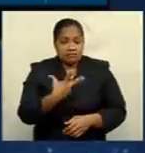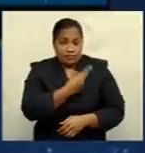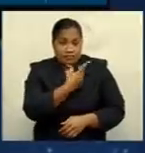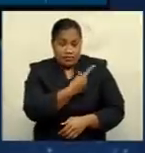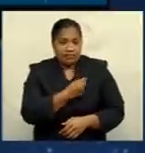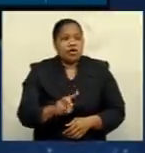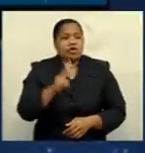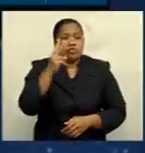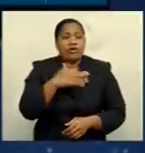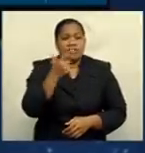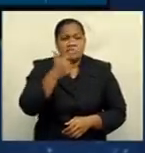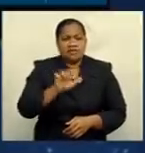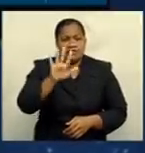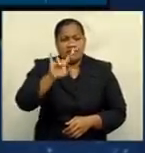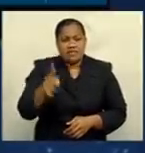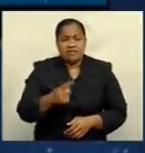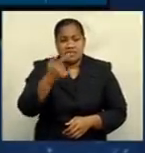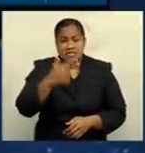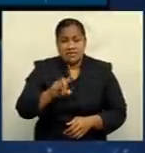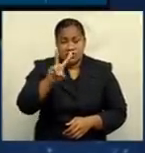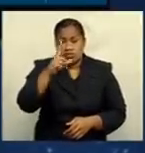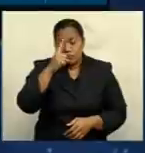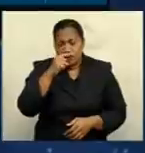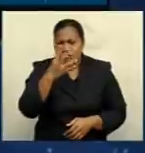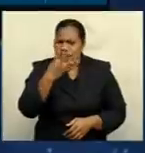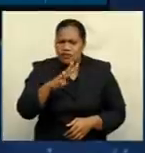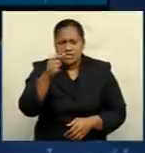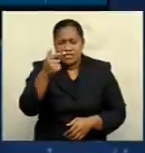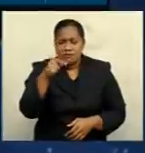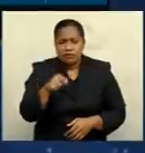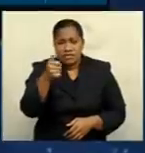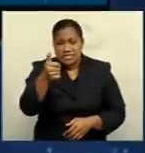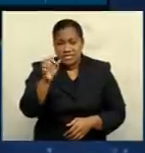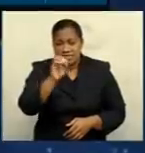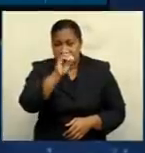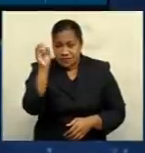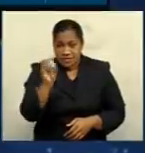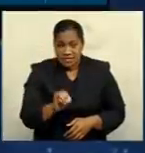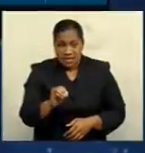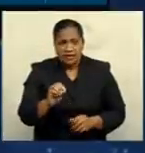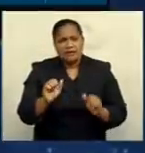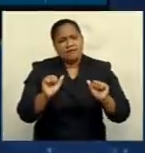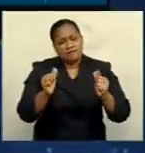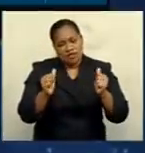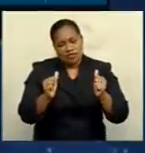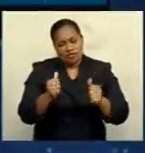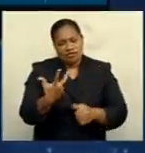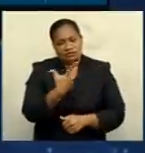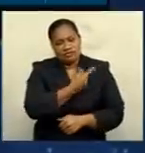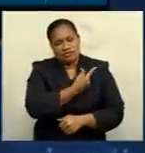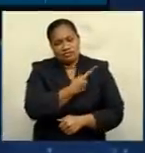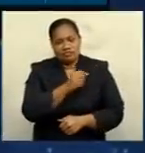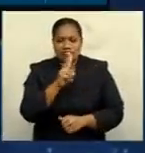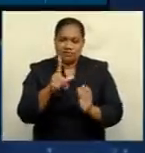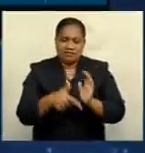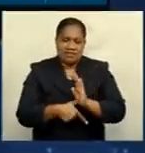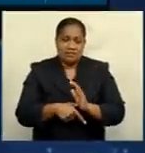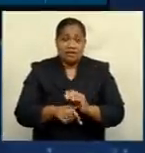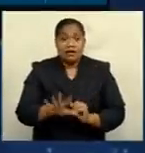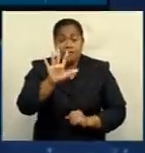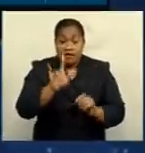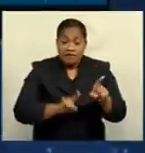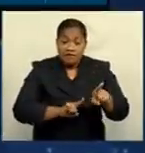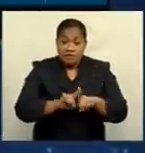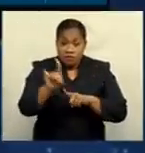275,072 people or 47.6% of eligible Fijians are now fully vaccinated. The five most